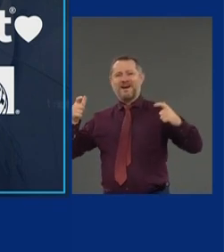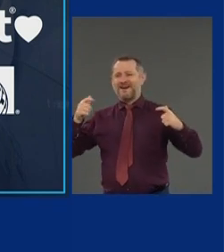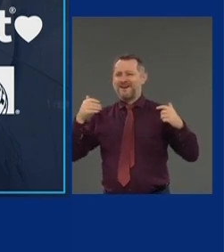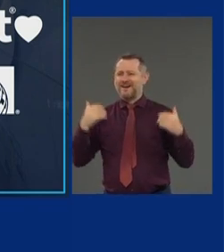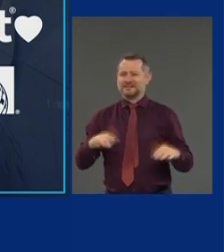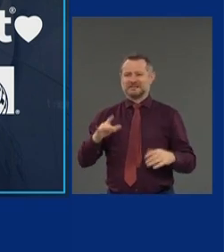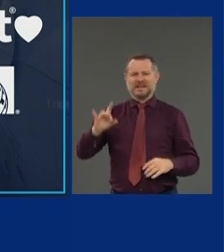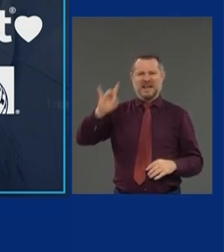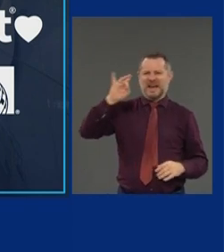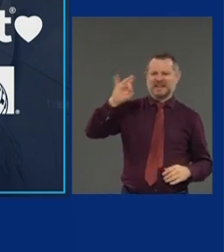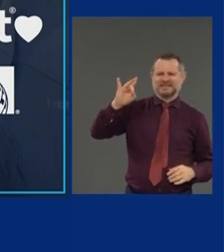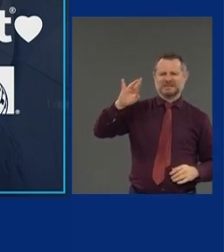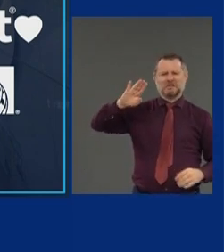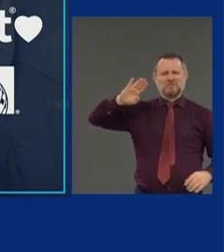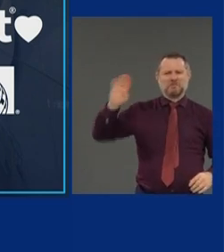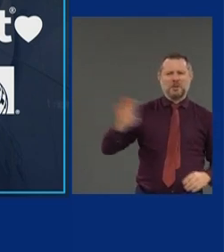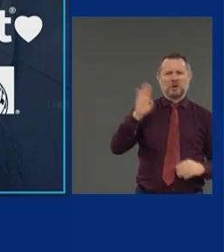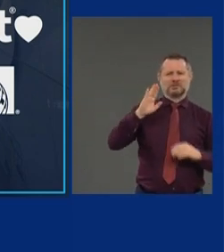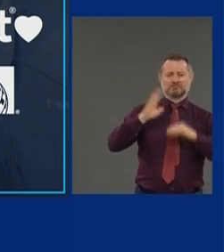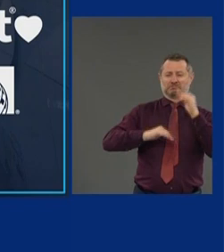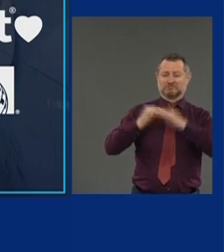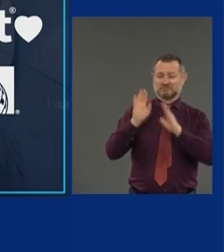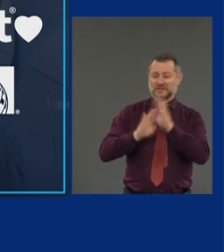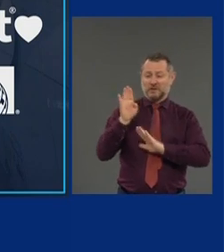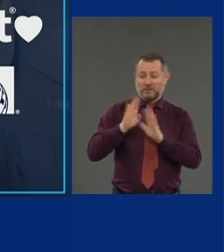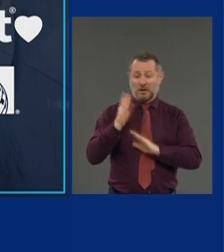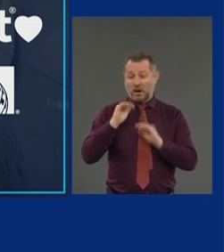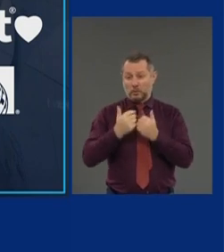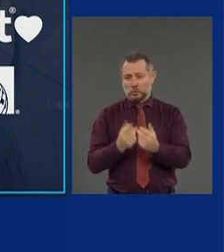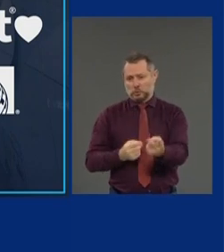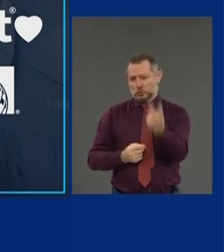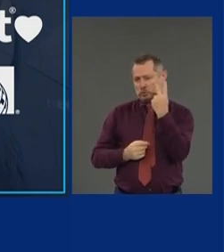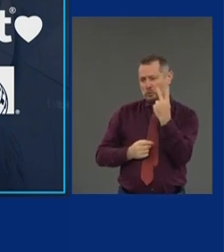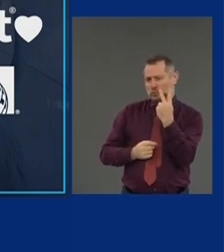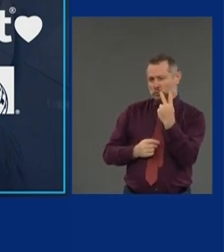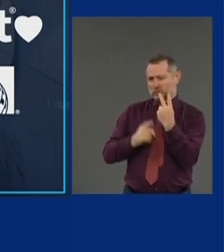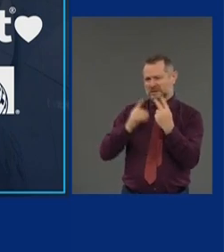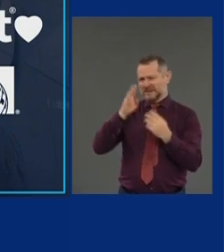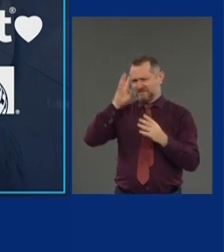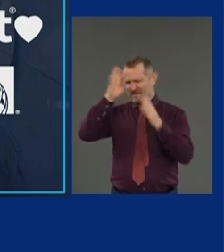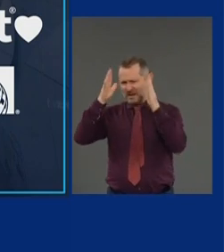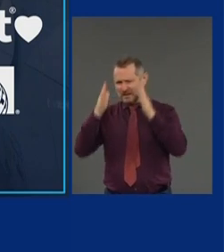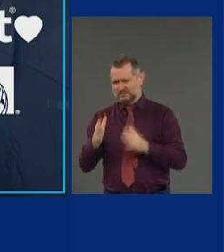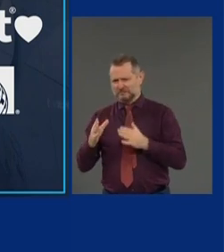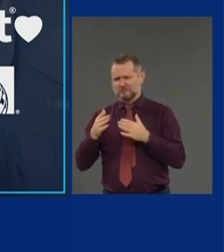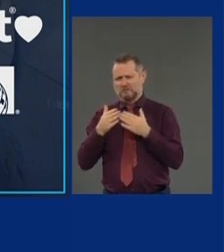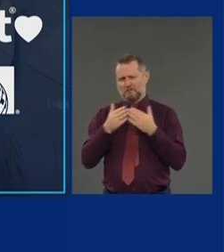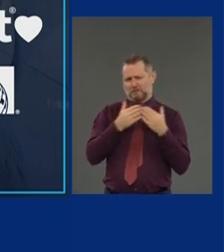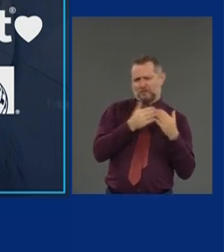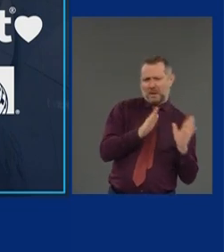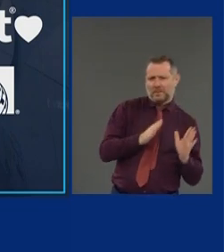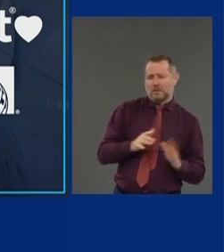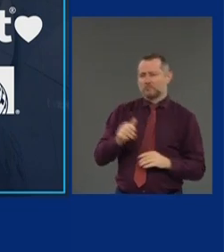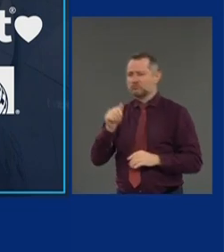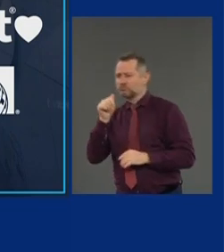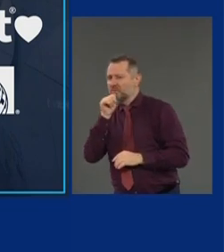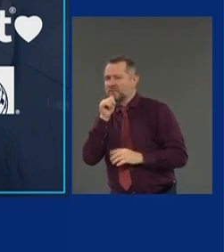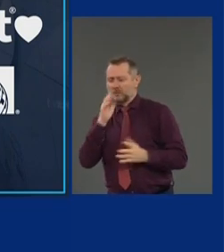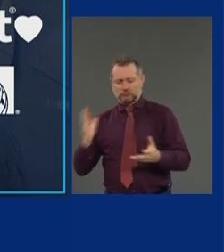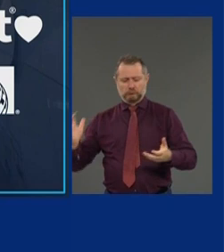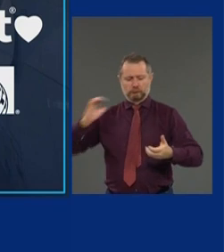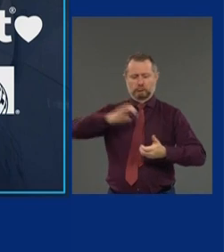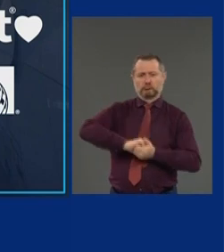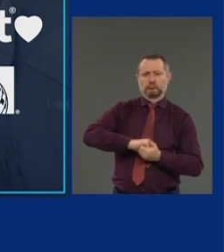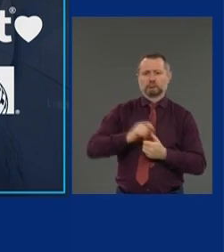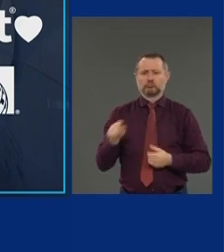is being delivered through two innovative public-private partnerships that harness private skill to deliver this extraordinary new